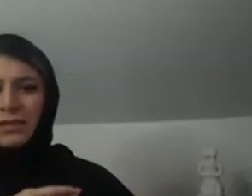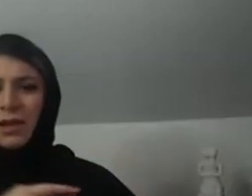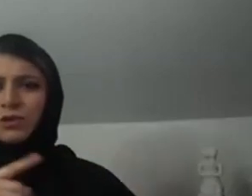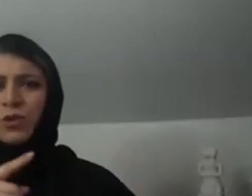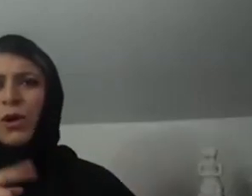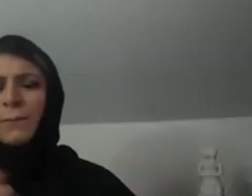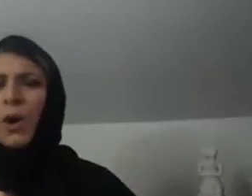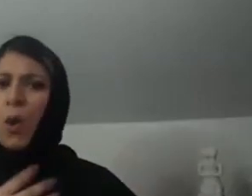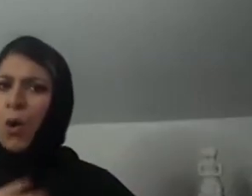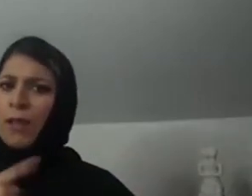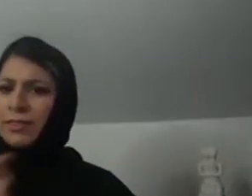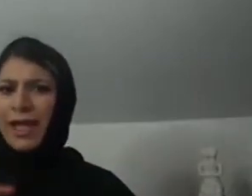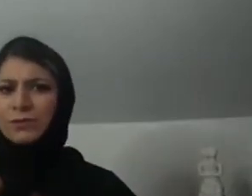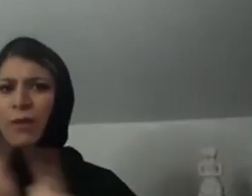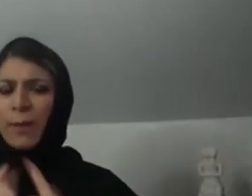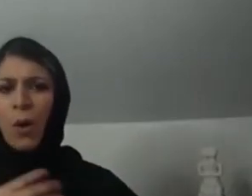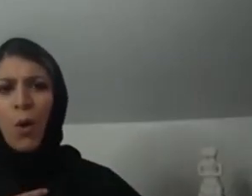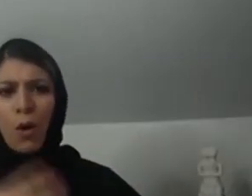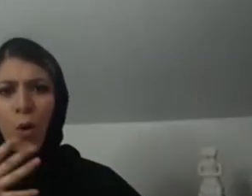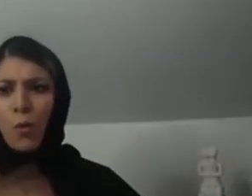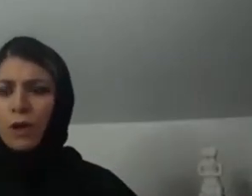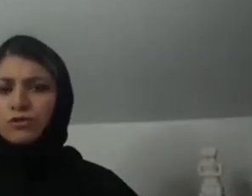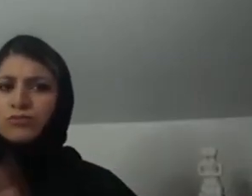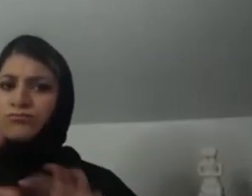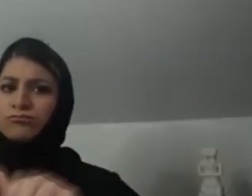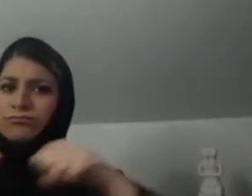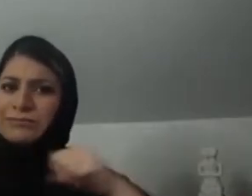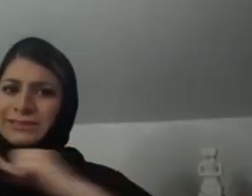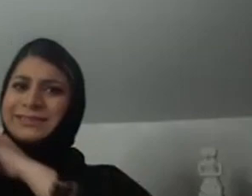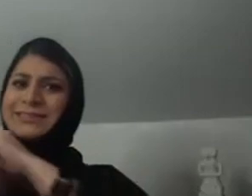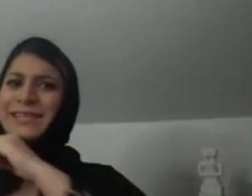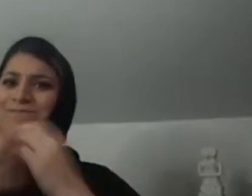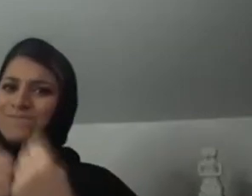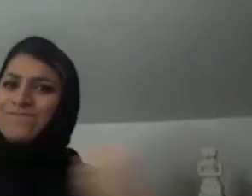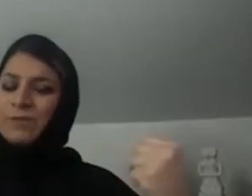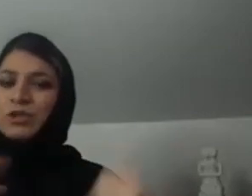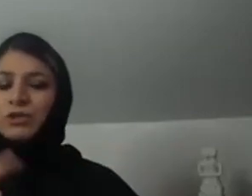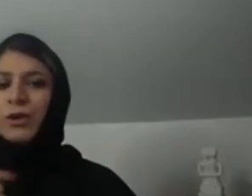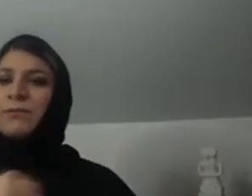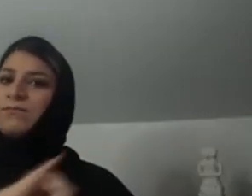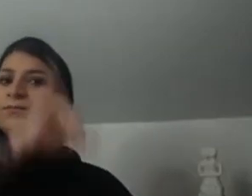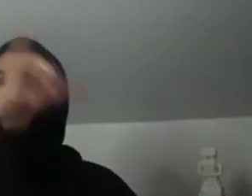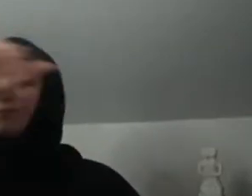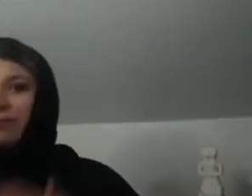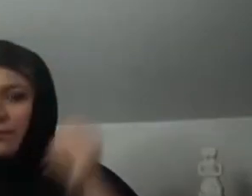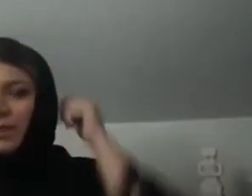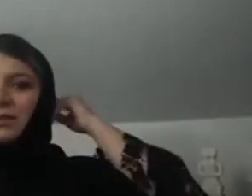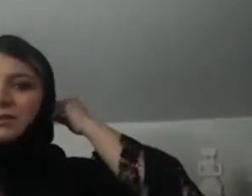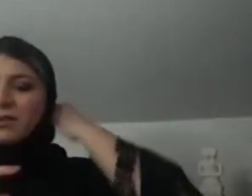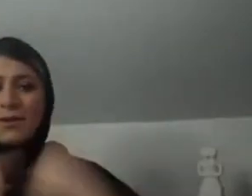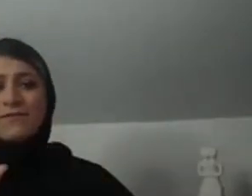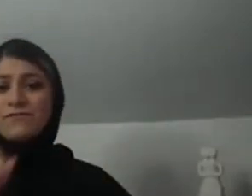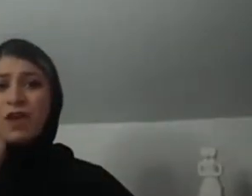community, it's underfunded, there's a lot of reasons why it is being, why it is set up there. And I want to look at that